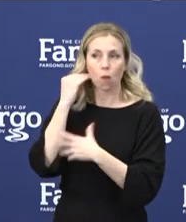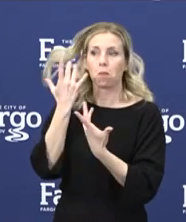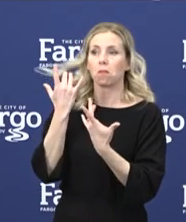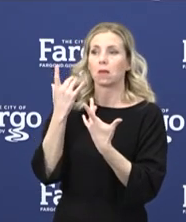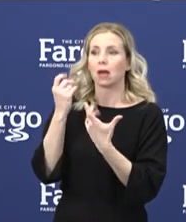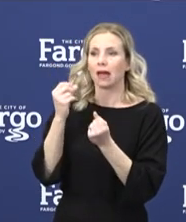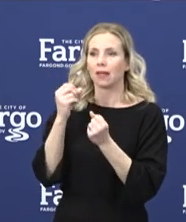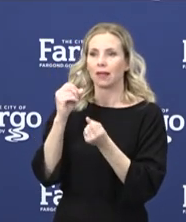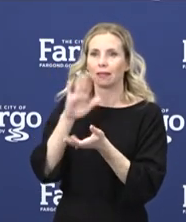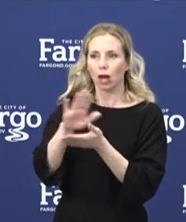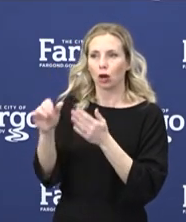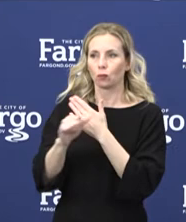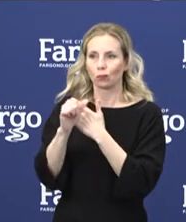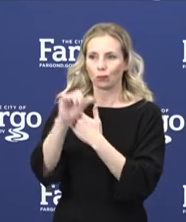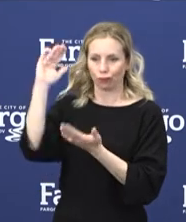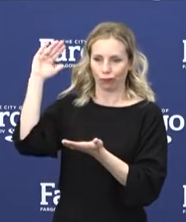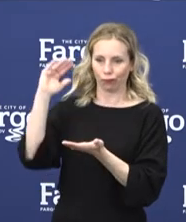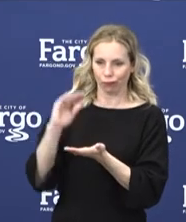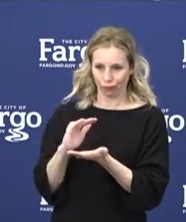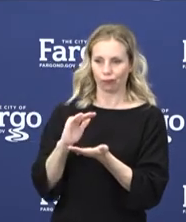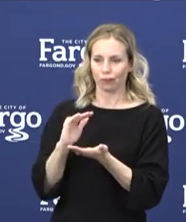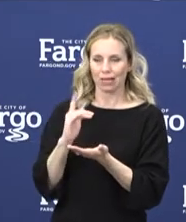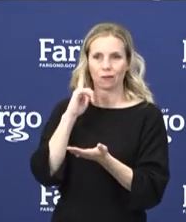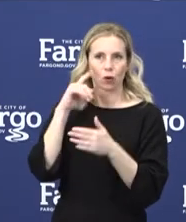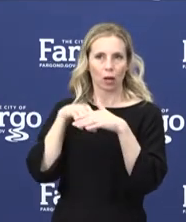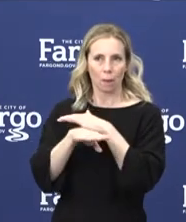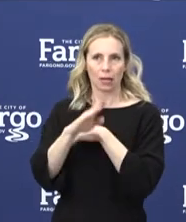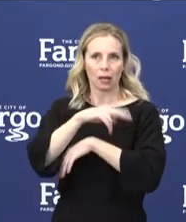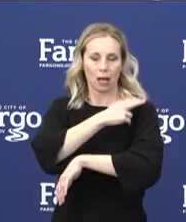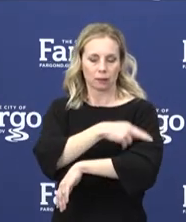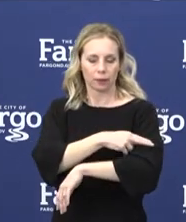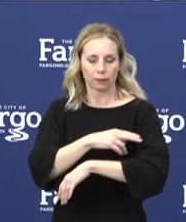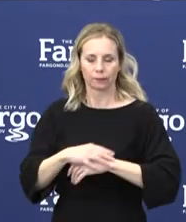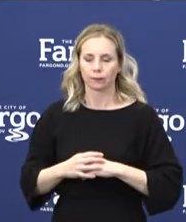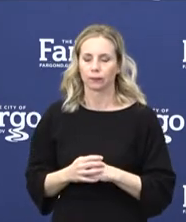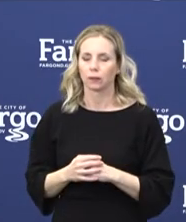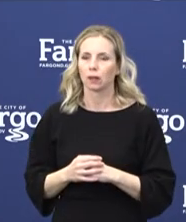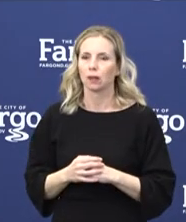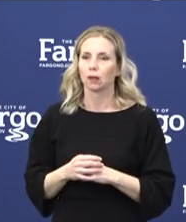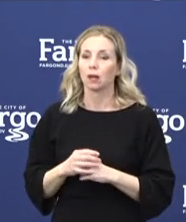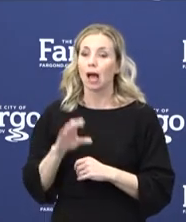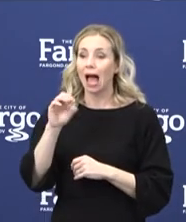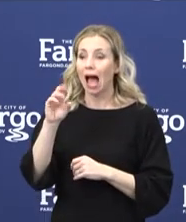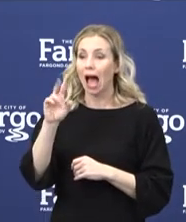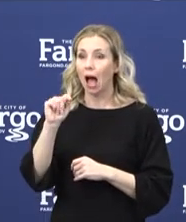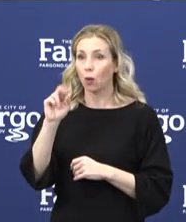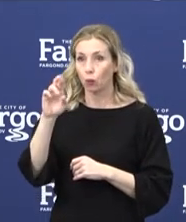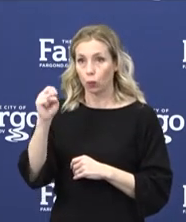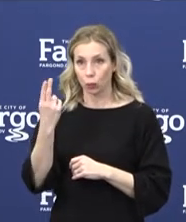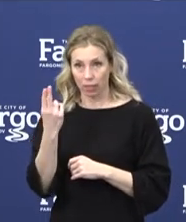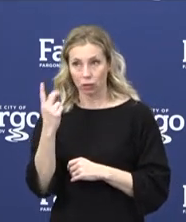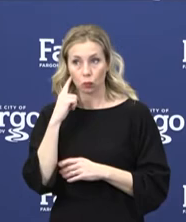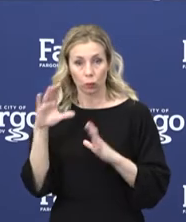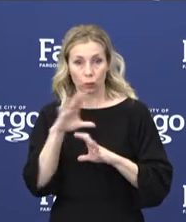in as well. We are going to be doing outreach to our highest risk patients, those over age 65, those with